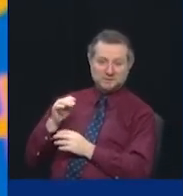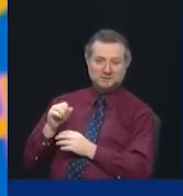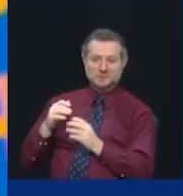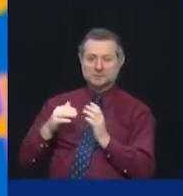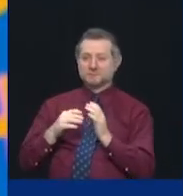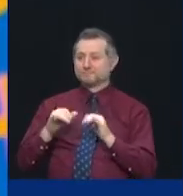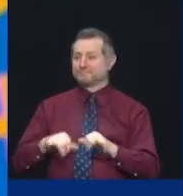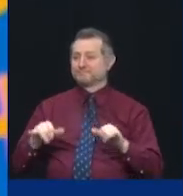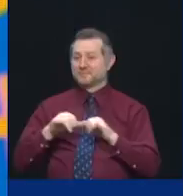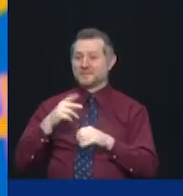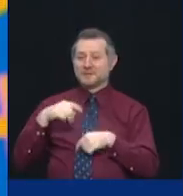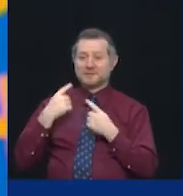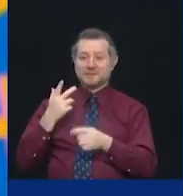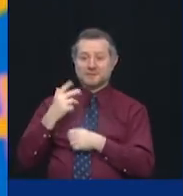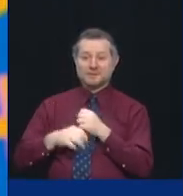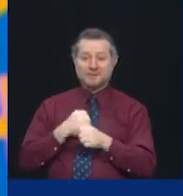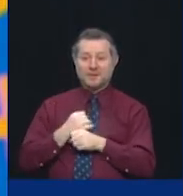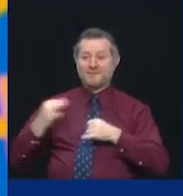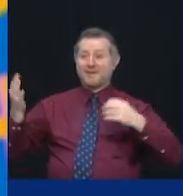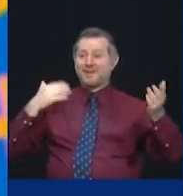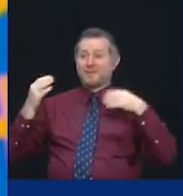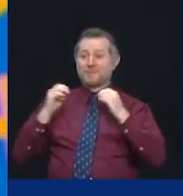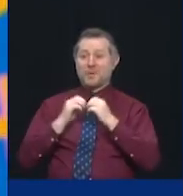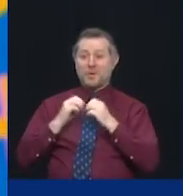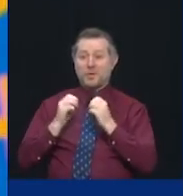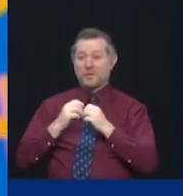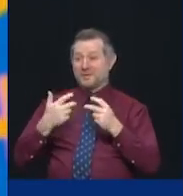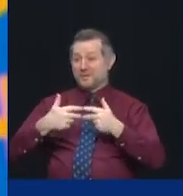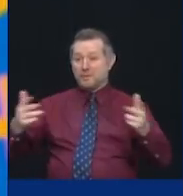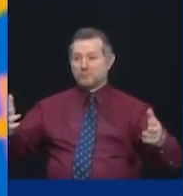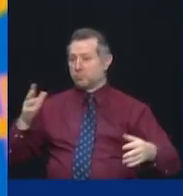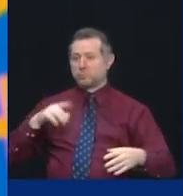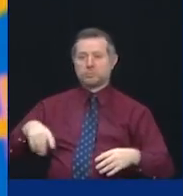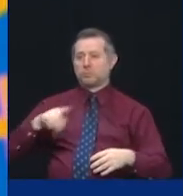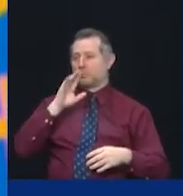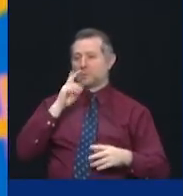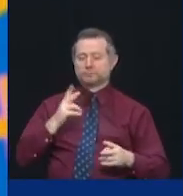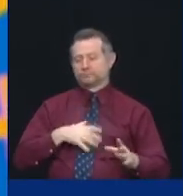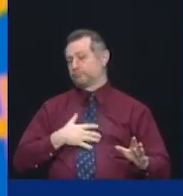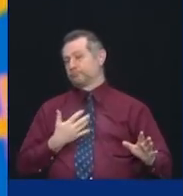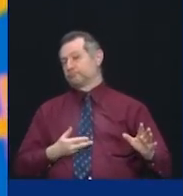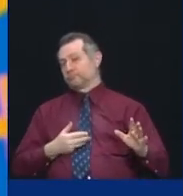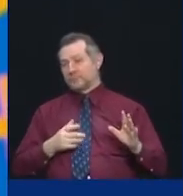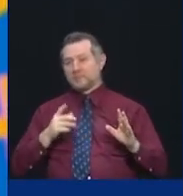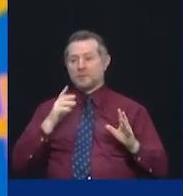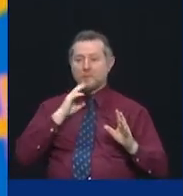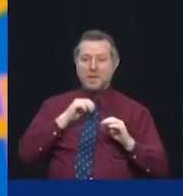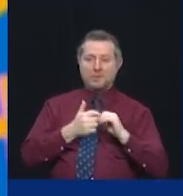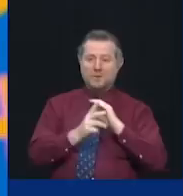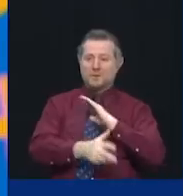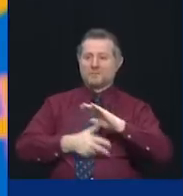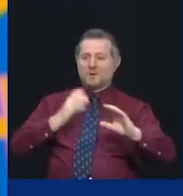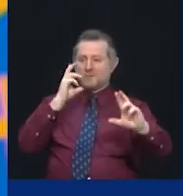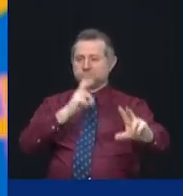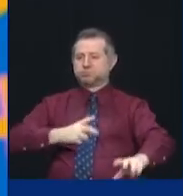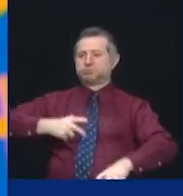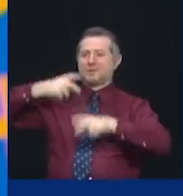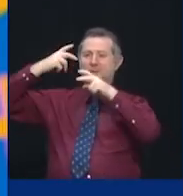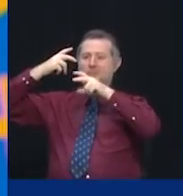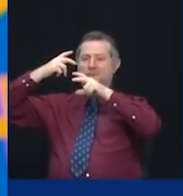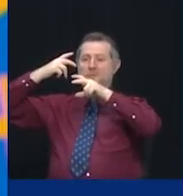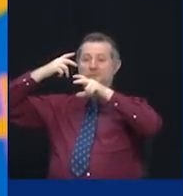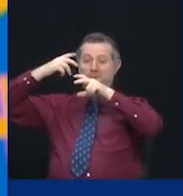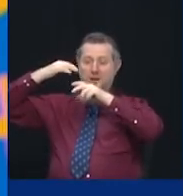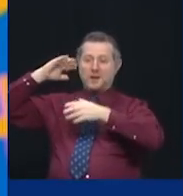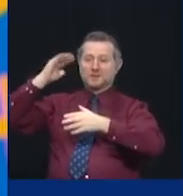roads. By bringing those trucks and those vehicles off the street, we reduce pollution, we reduce traffic, and we make the whole area